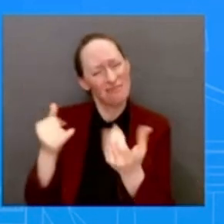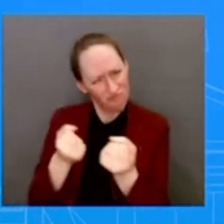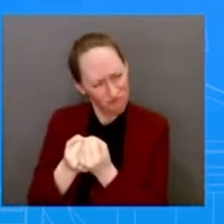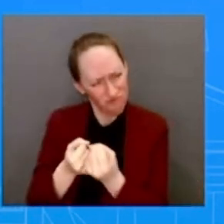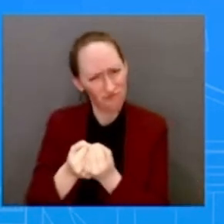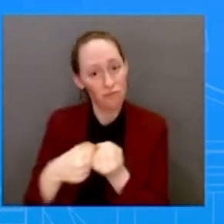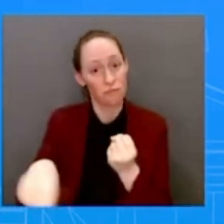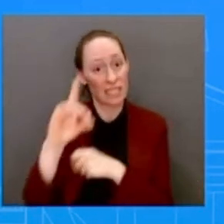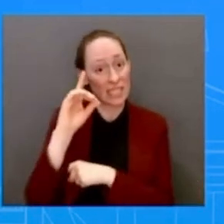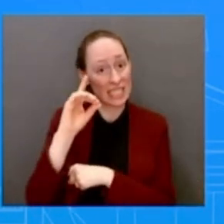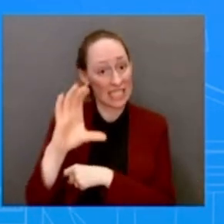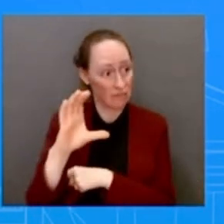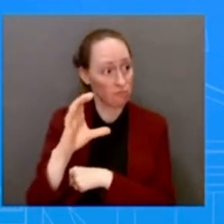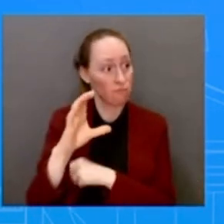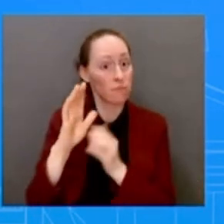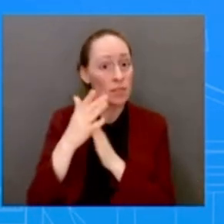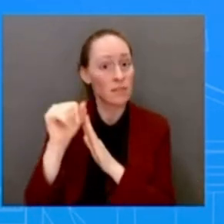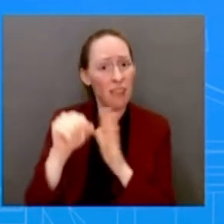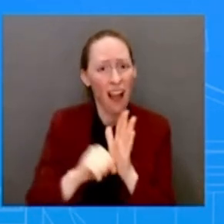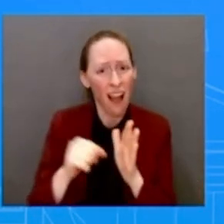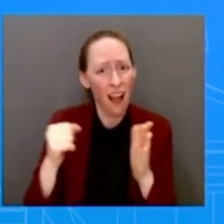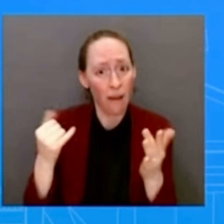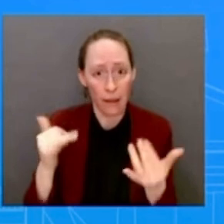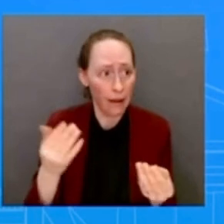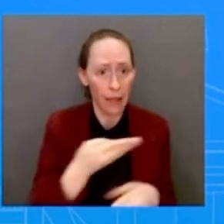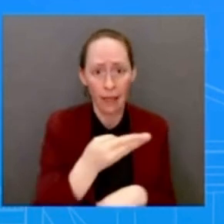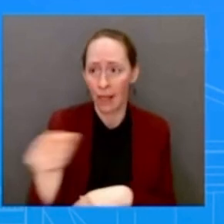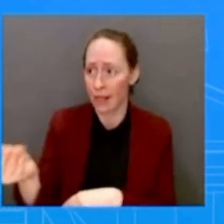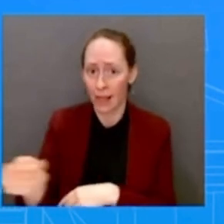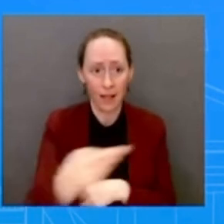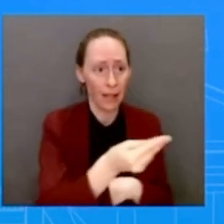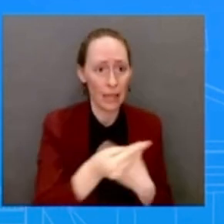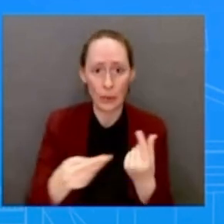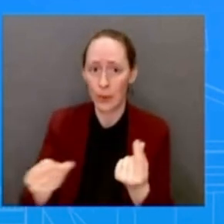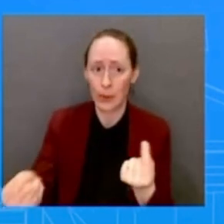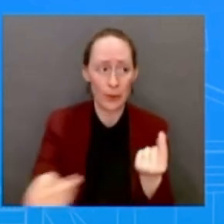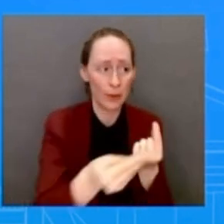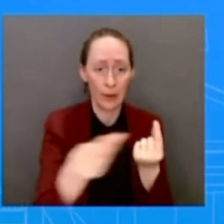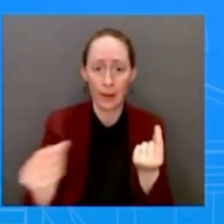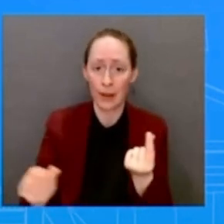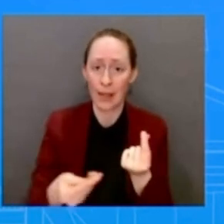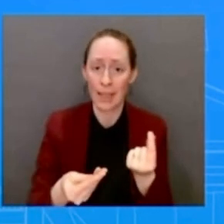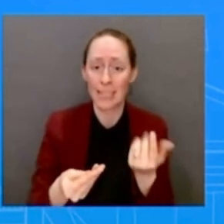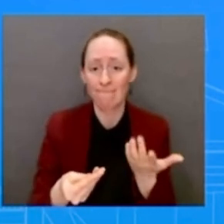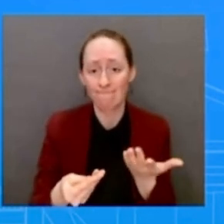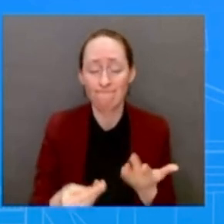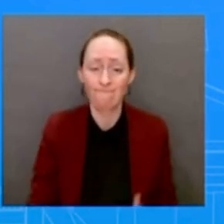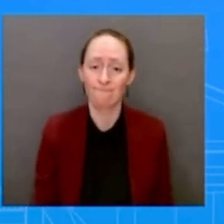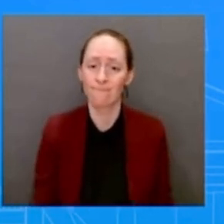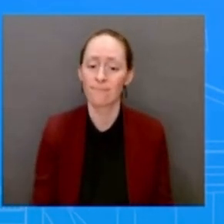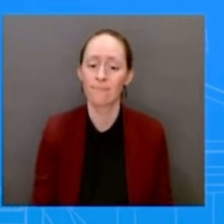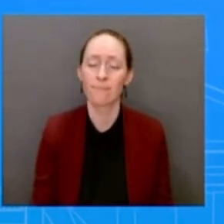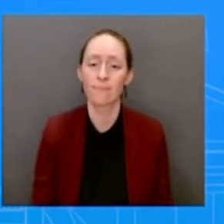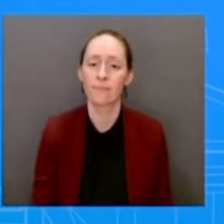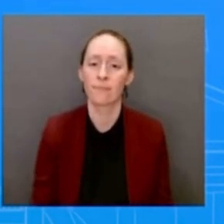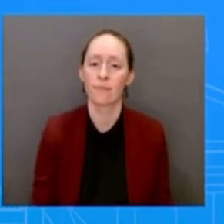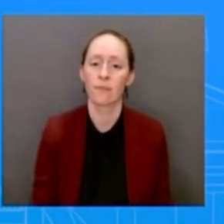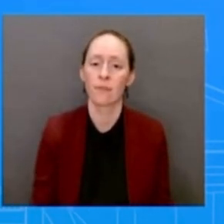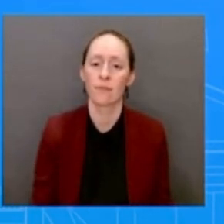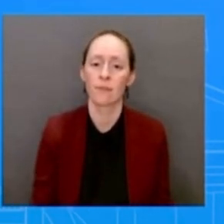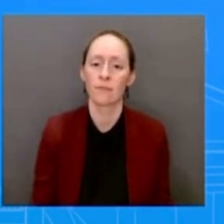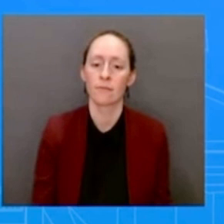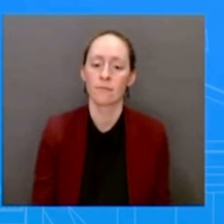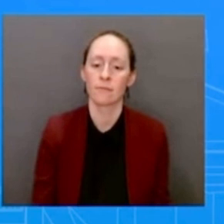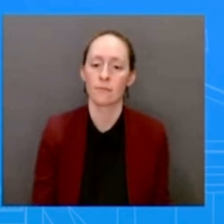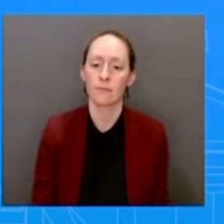move forward in Congress, and we felt this was the time to make that decision. And I just had a quick follow-up on East Palestine. Senator Manchin said